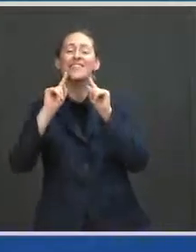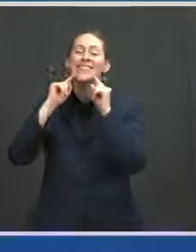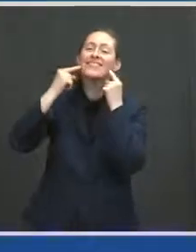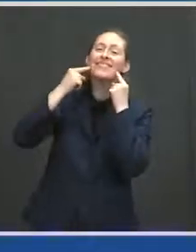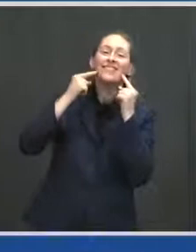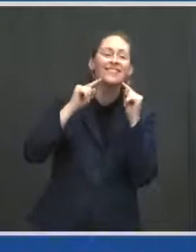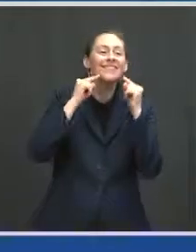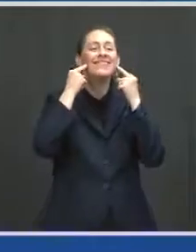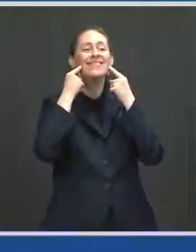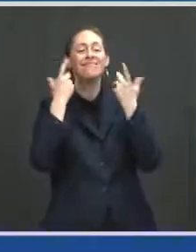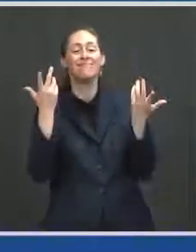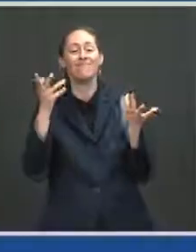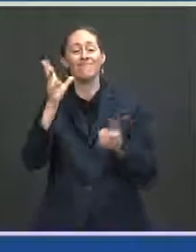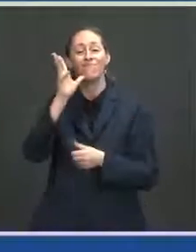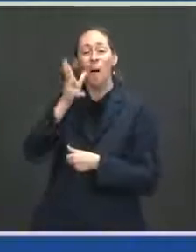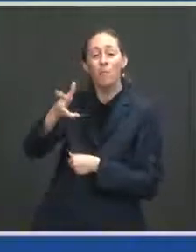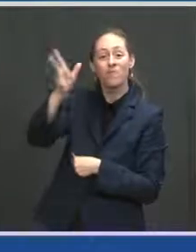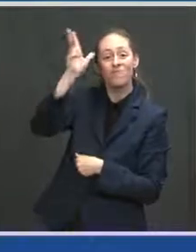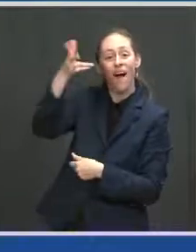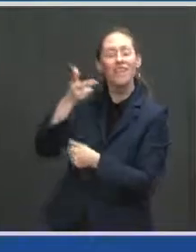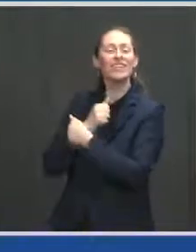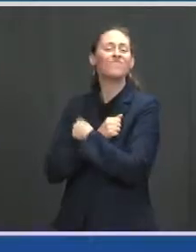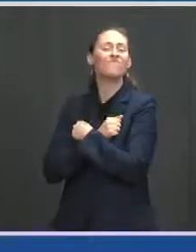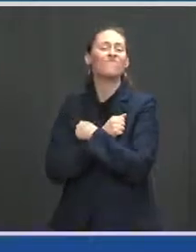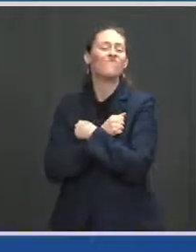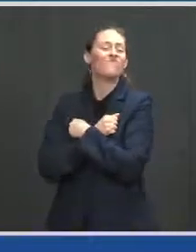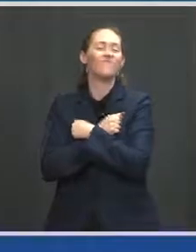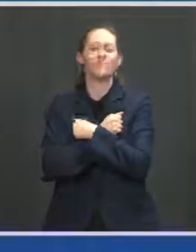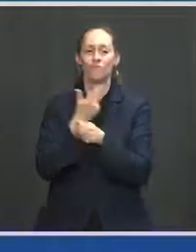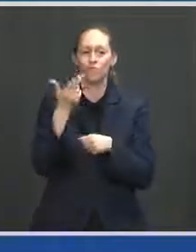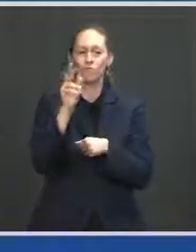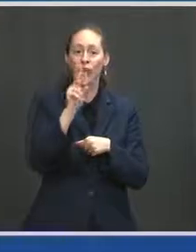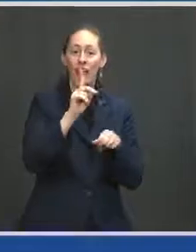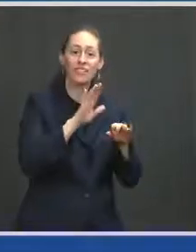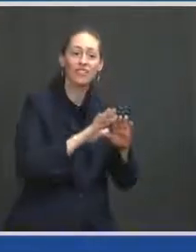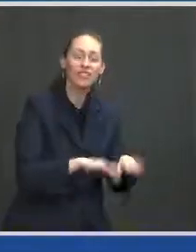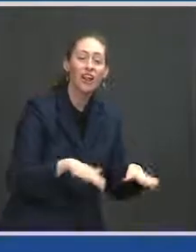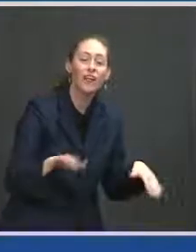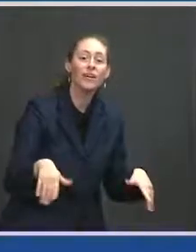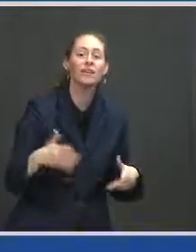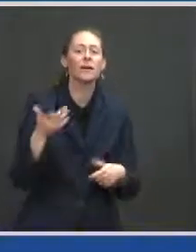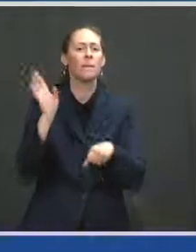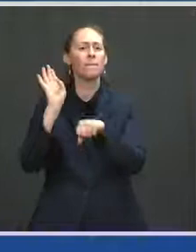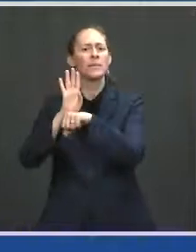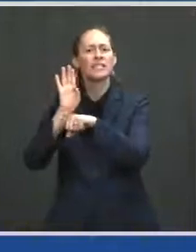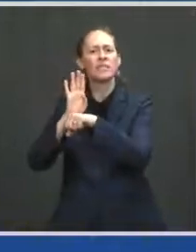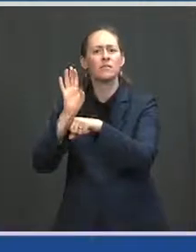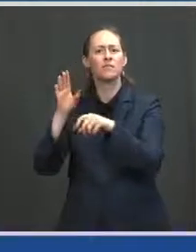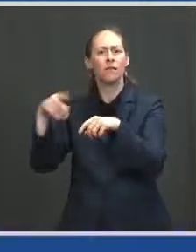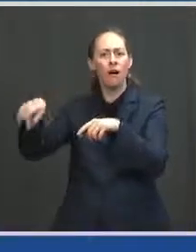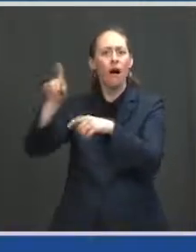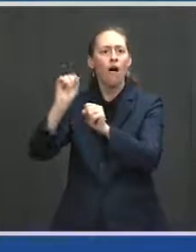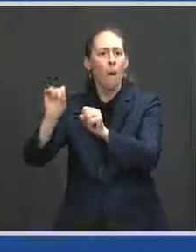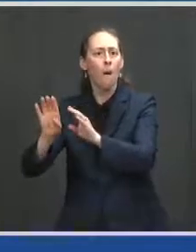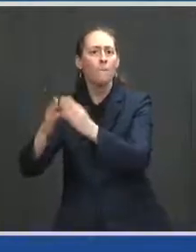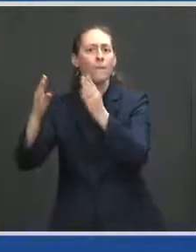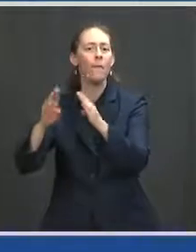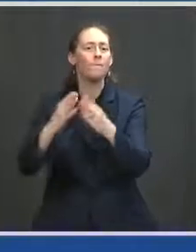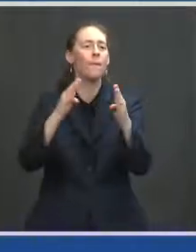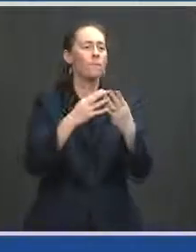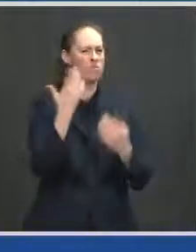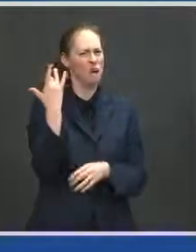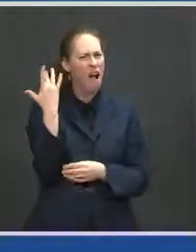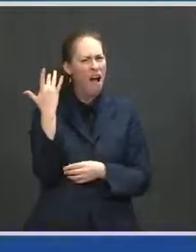grandkids again. Small business owners are reopening storefronts and restaurants because of the vaccination